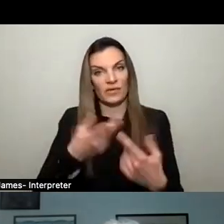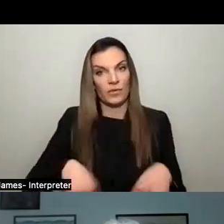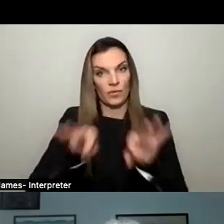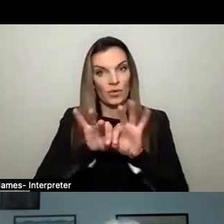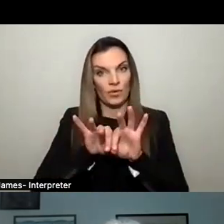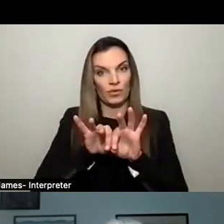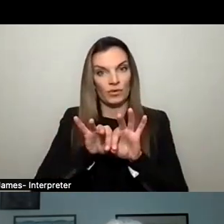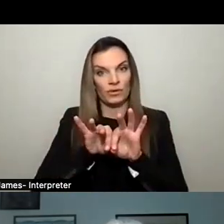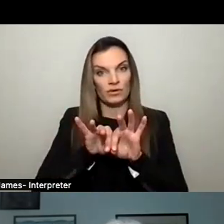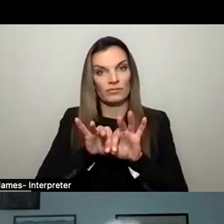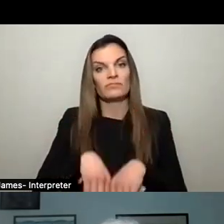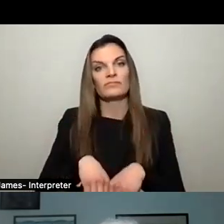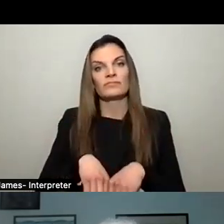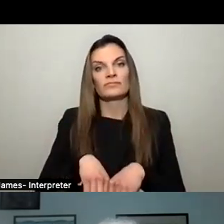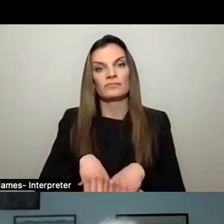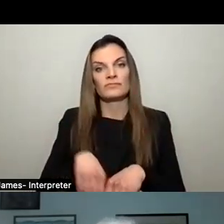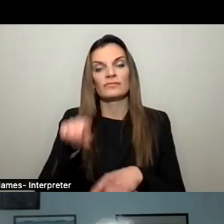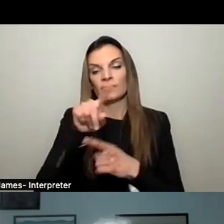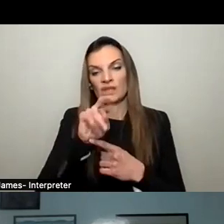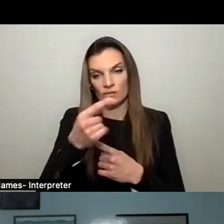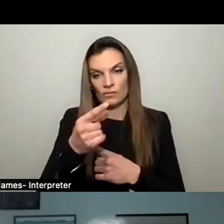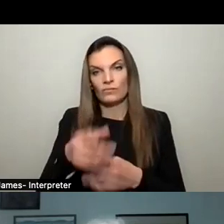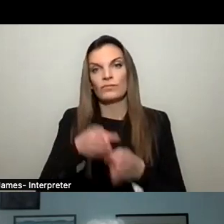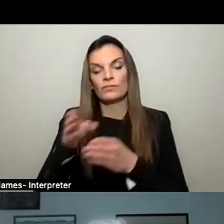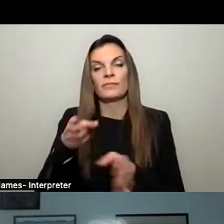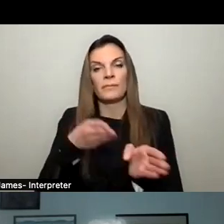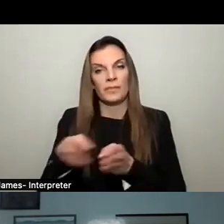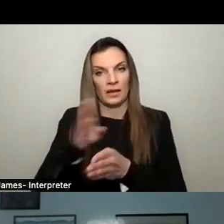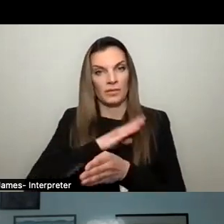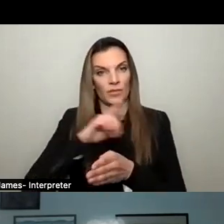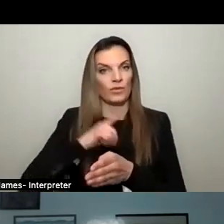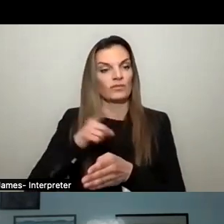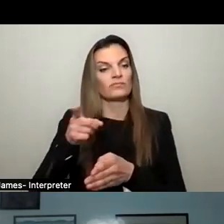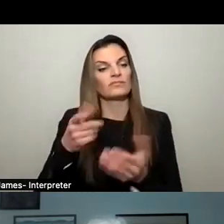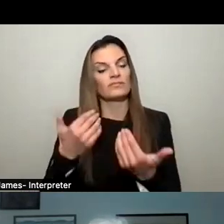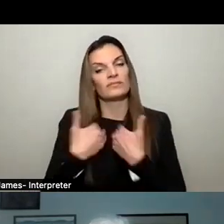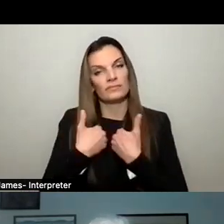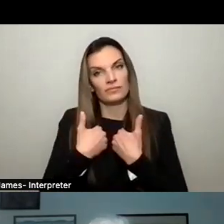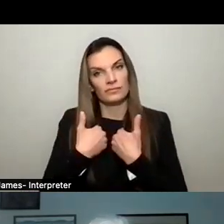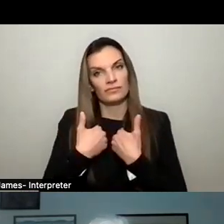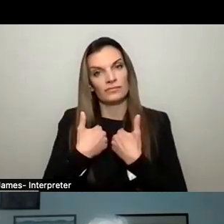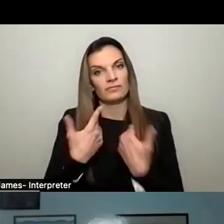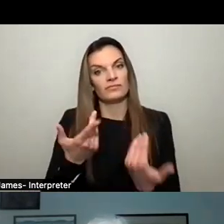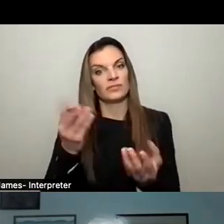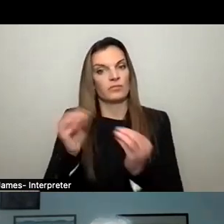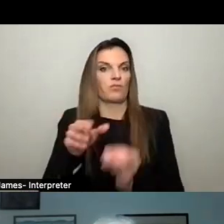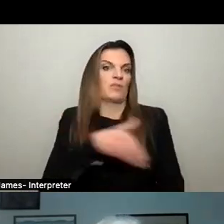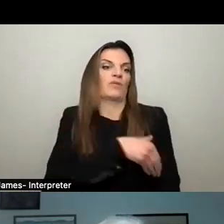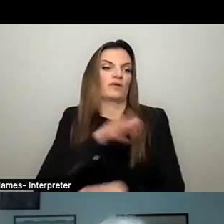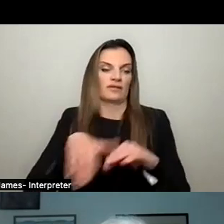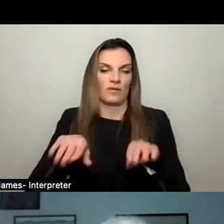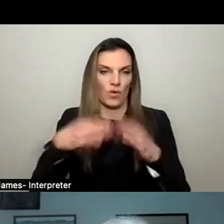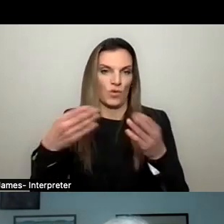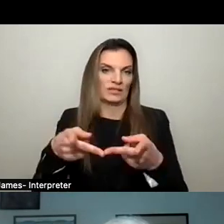spaces until recently. Those are the zoning and the planning board. Those have even more power than the open space committee and should be